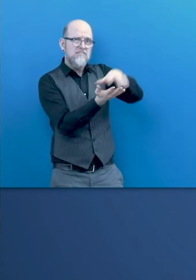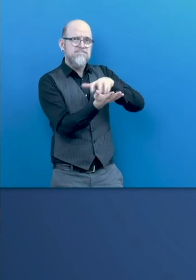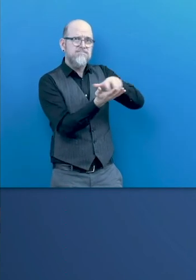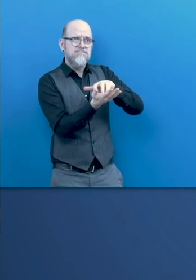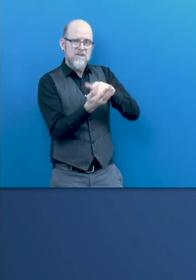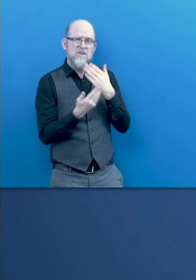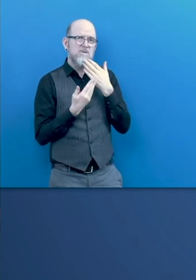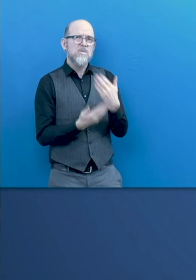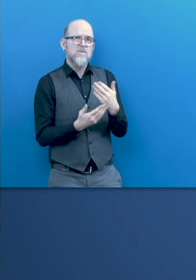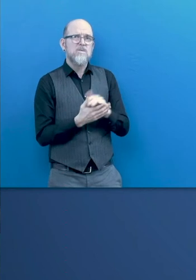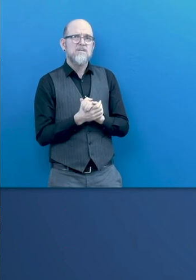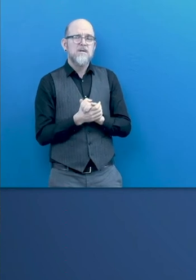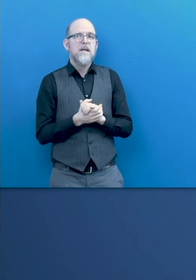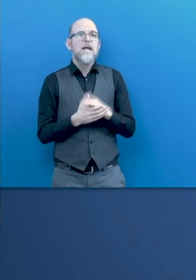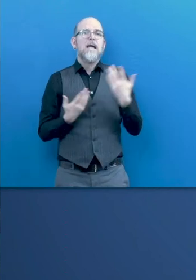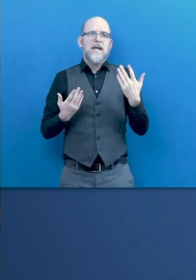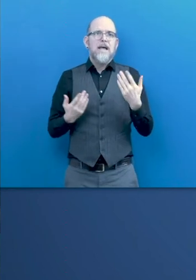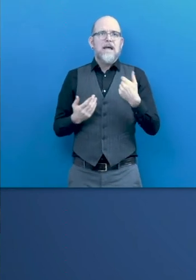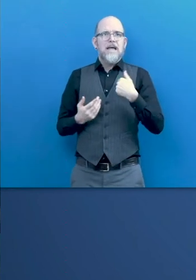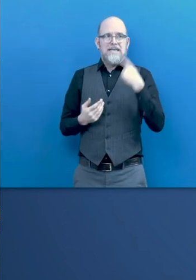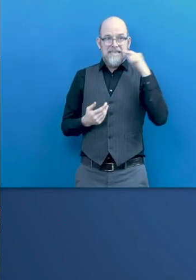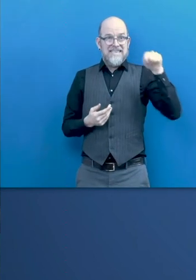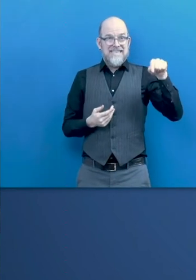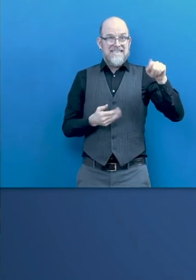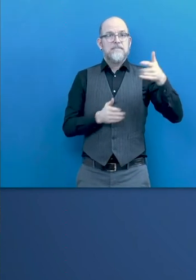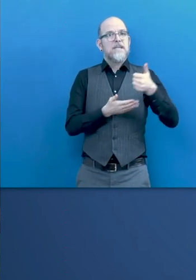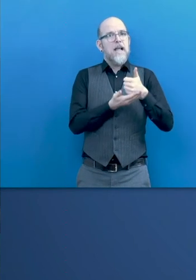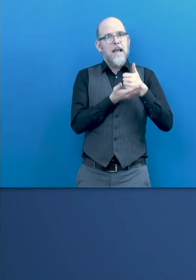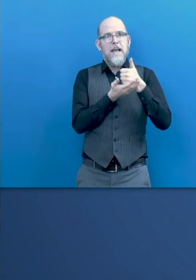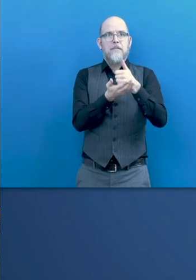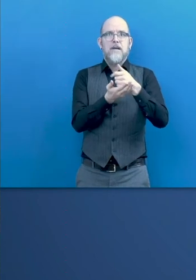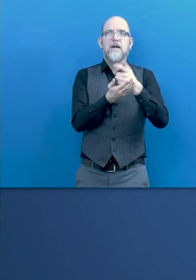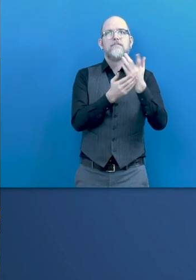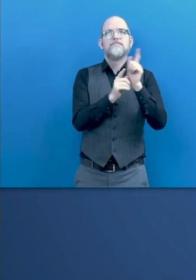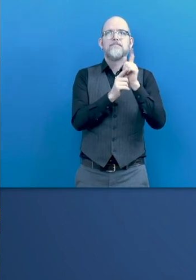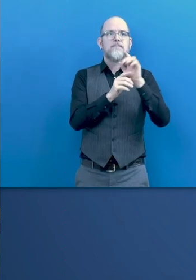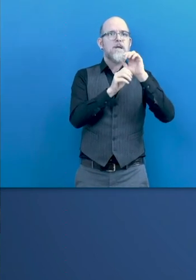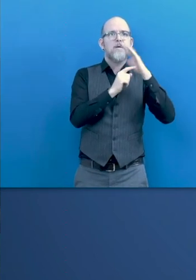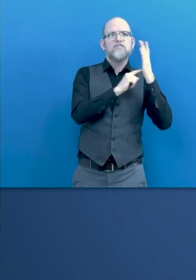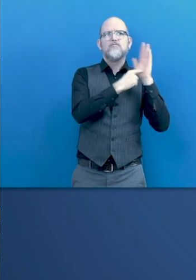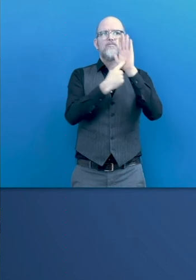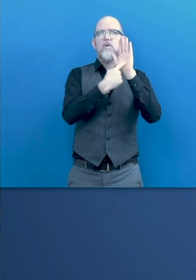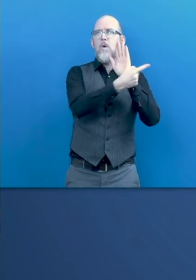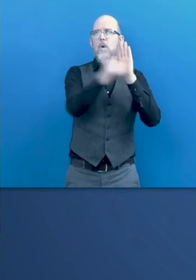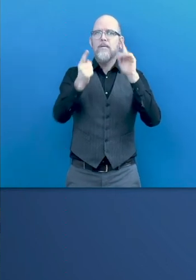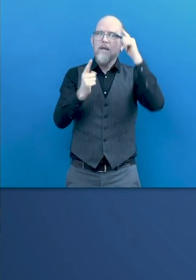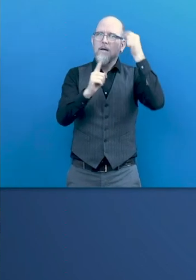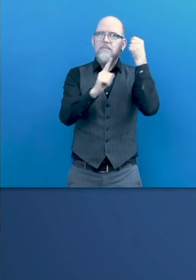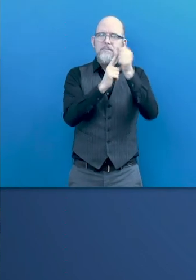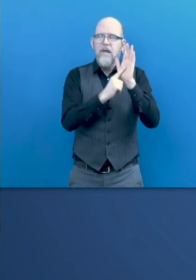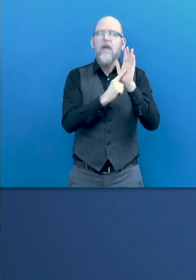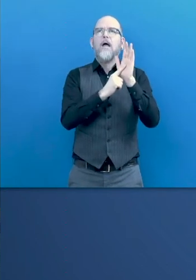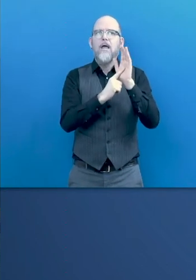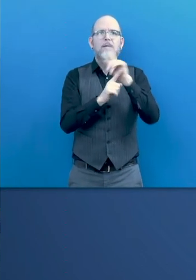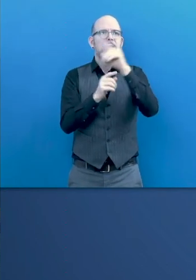that it really helps position and create awareness of the challenges and opportunities that the digital economy brings to